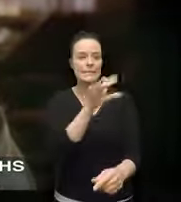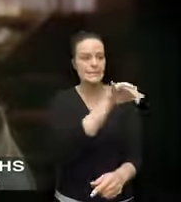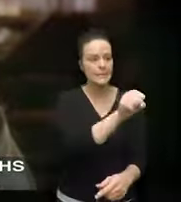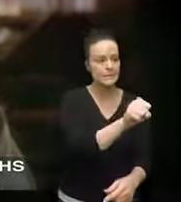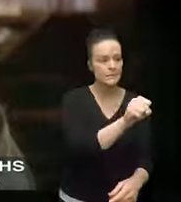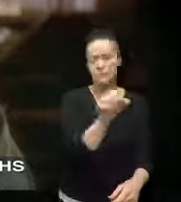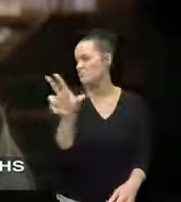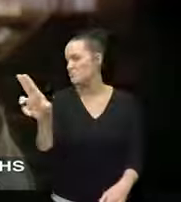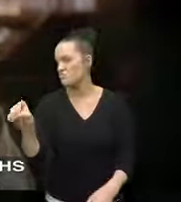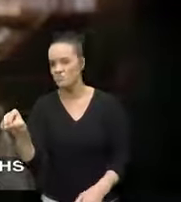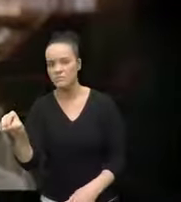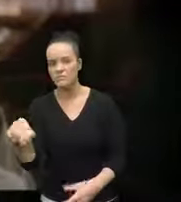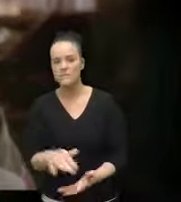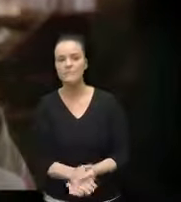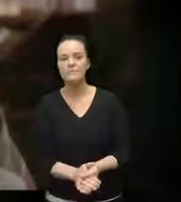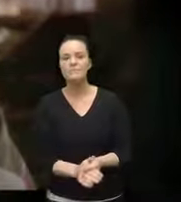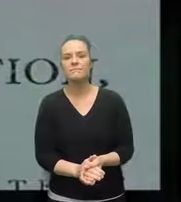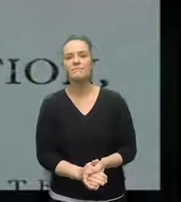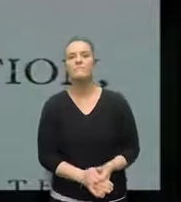or no